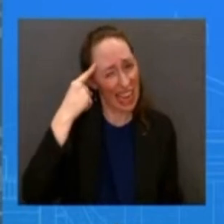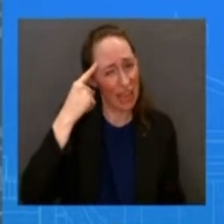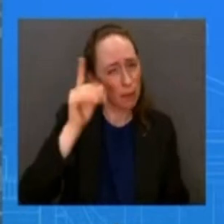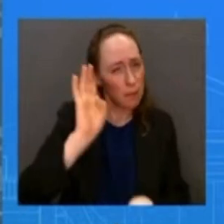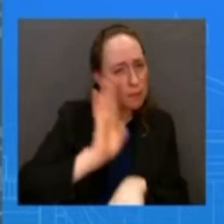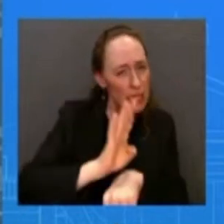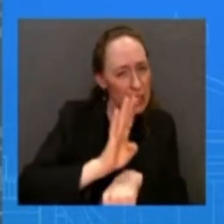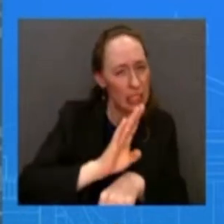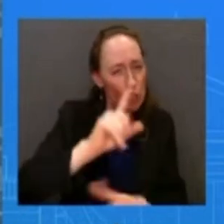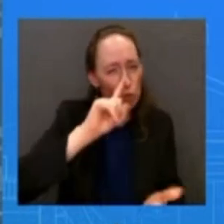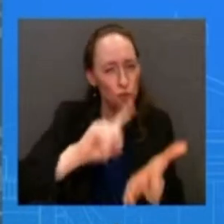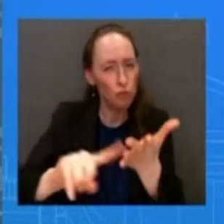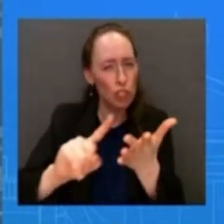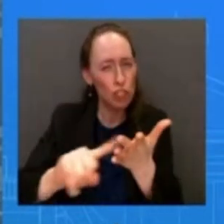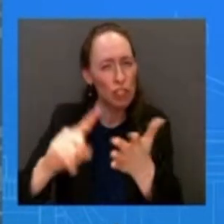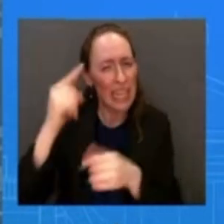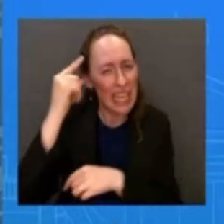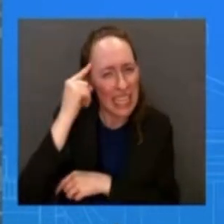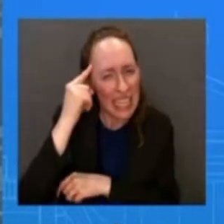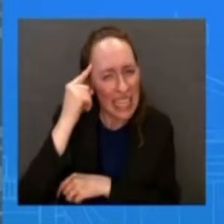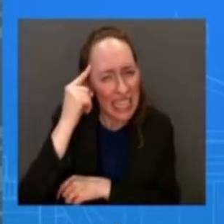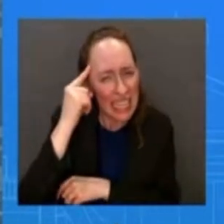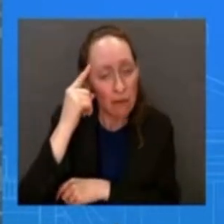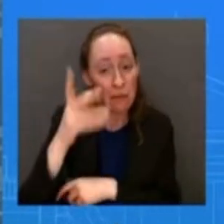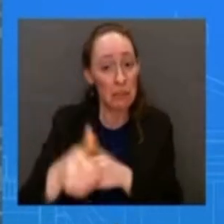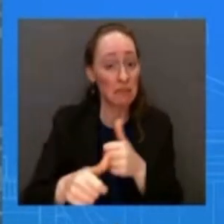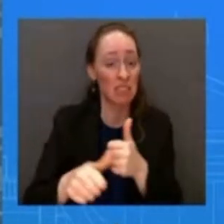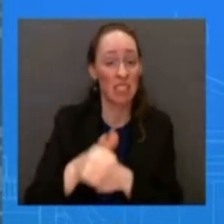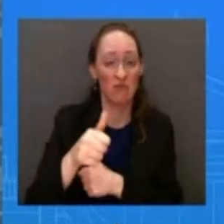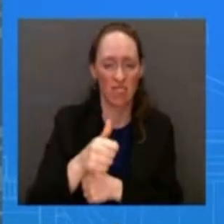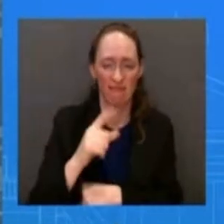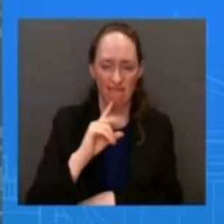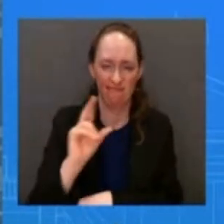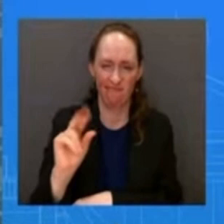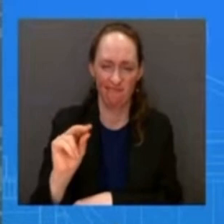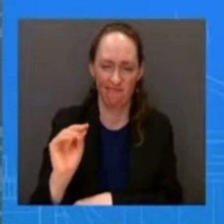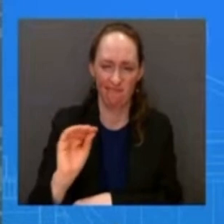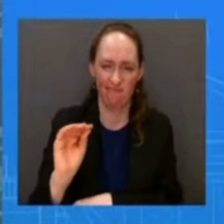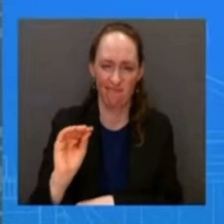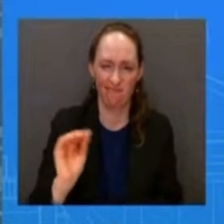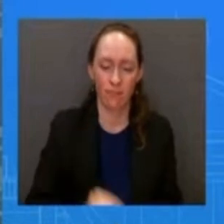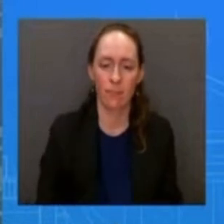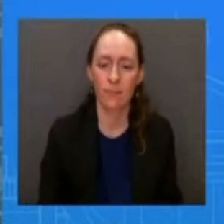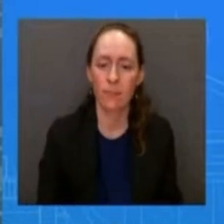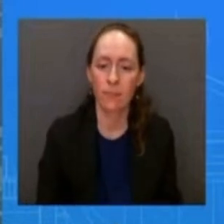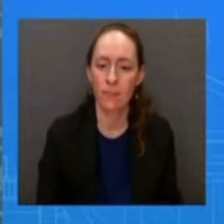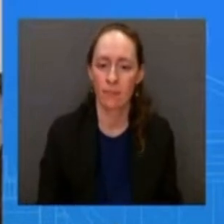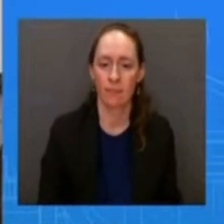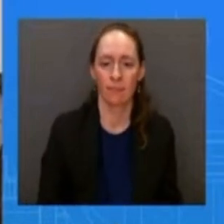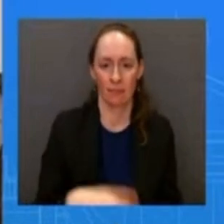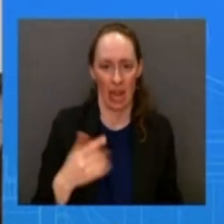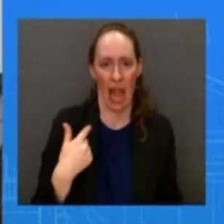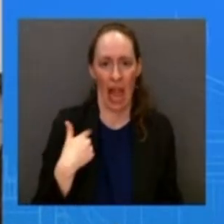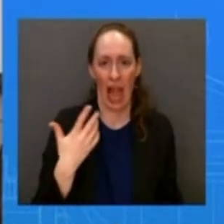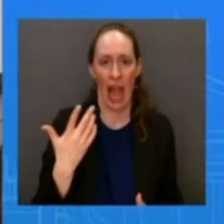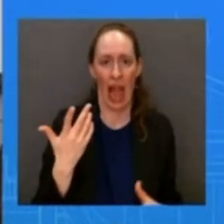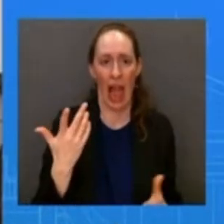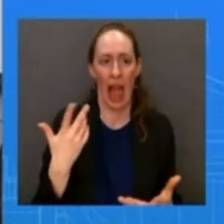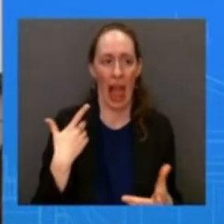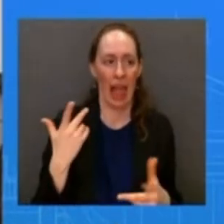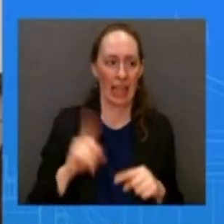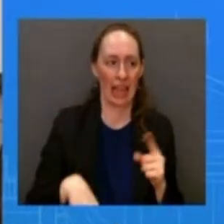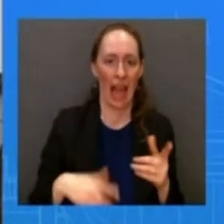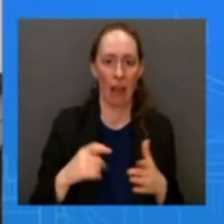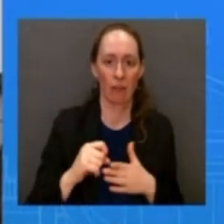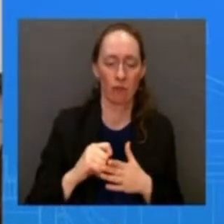a leading uh it's leading thinking that's coming out of the intelligence community i just don't want to get ahead of them so today you can't say to the cameras if you